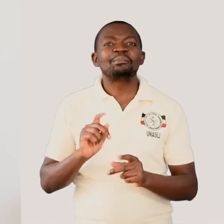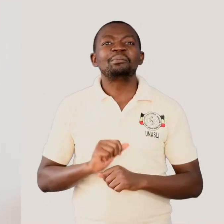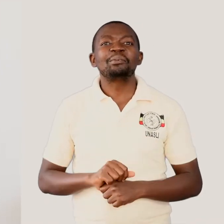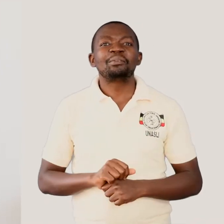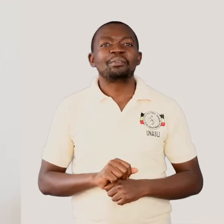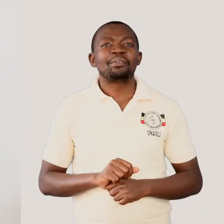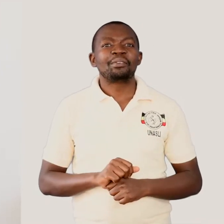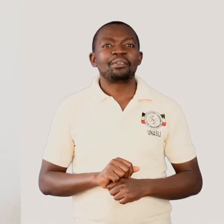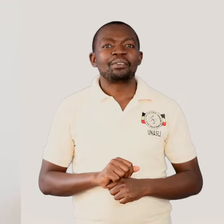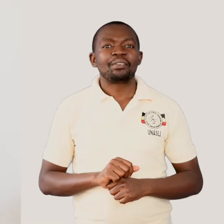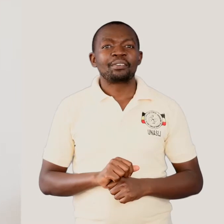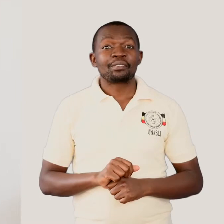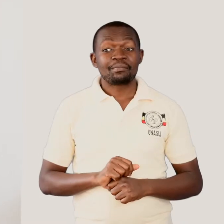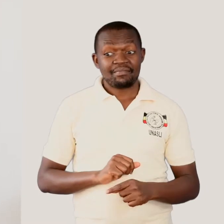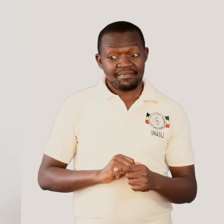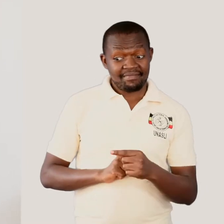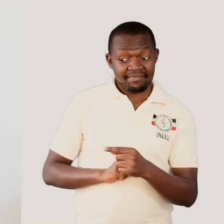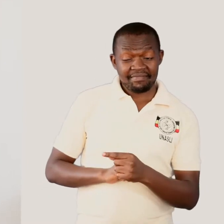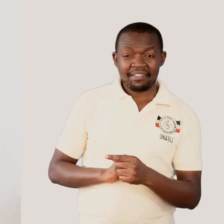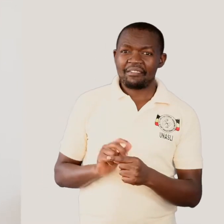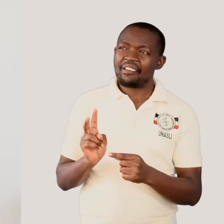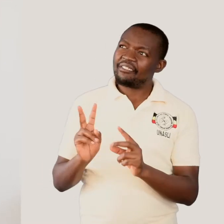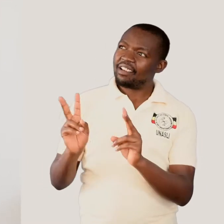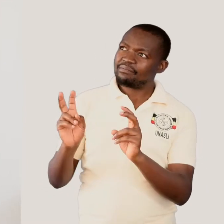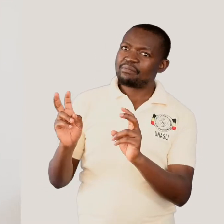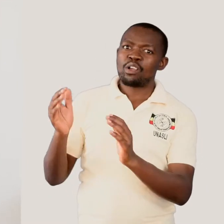call professionals.